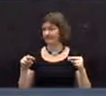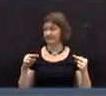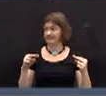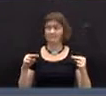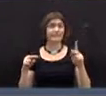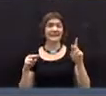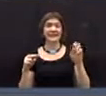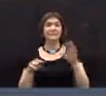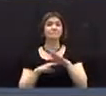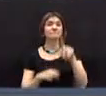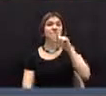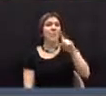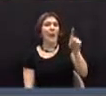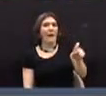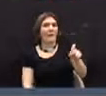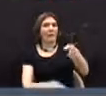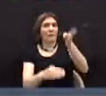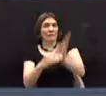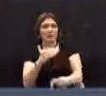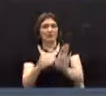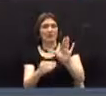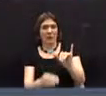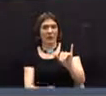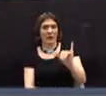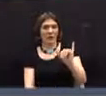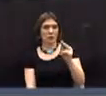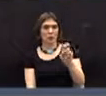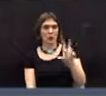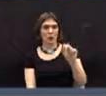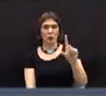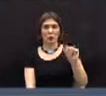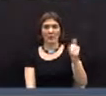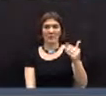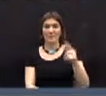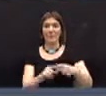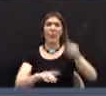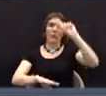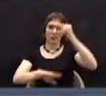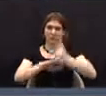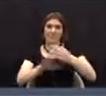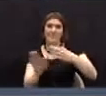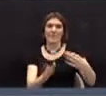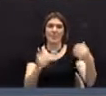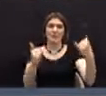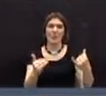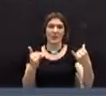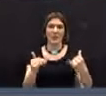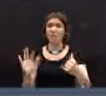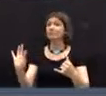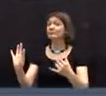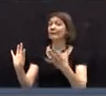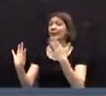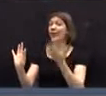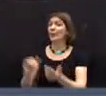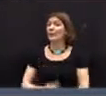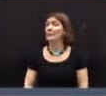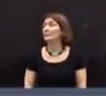No. It doesn't have to be done by the end of the next fiscal year, but we're getting a plan in place. Okay. Thank you.